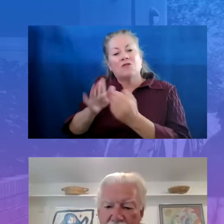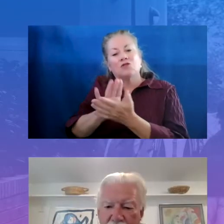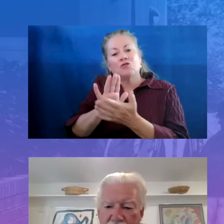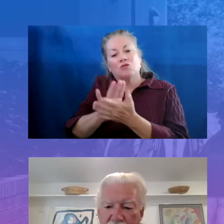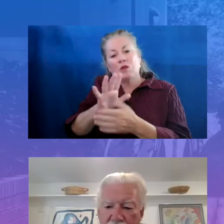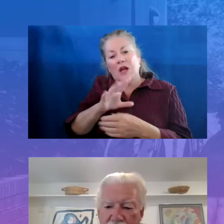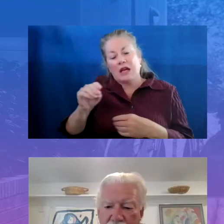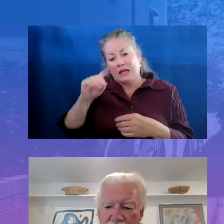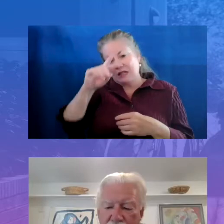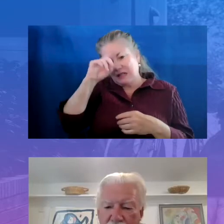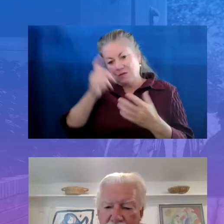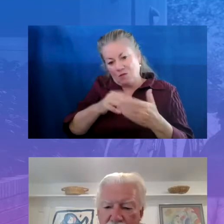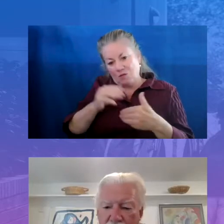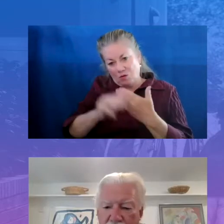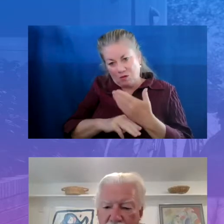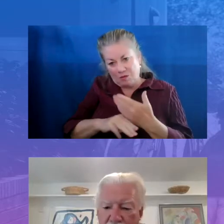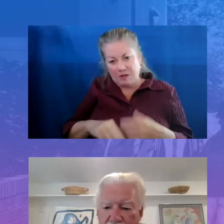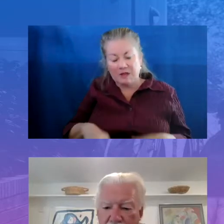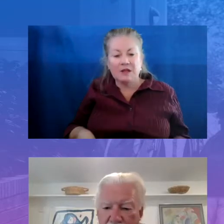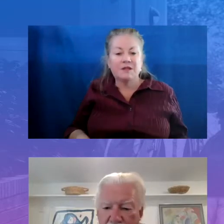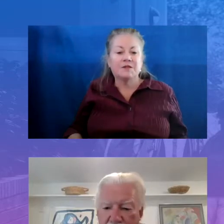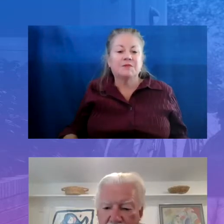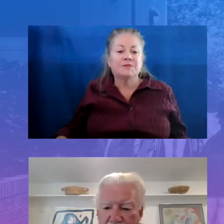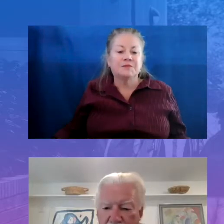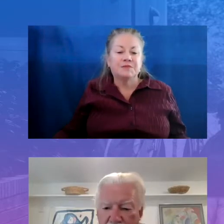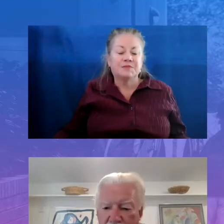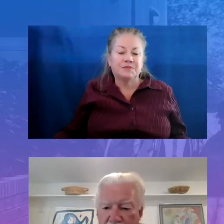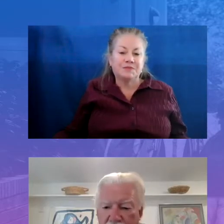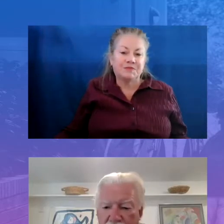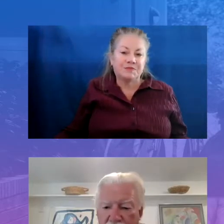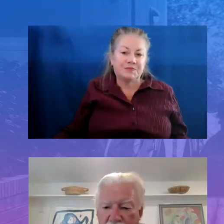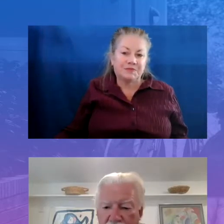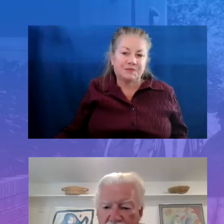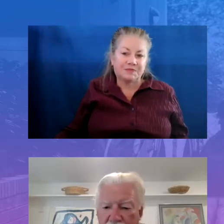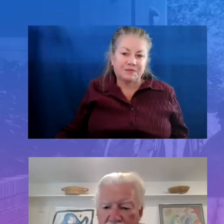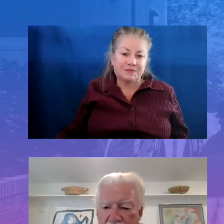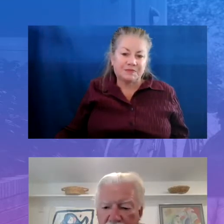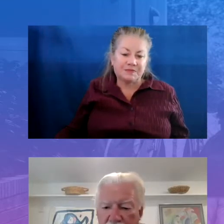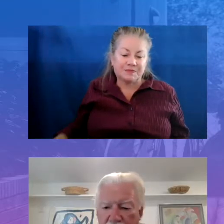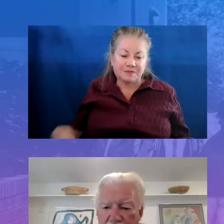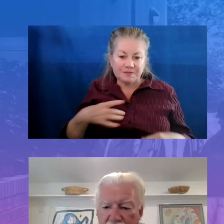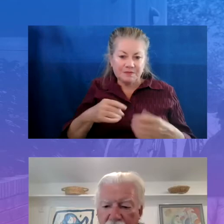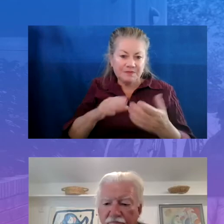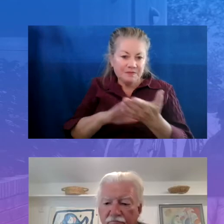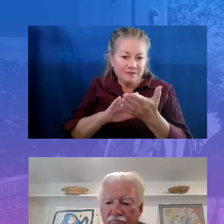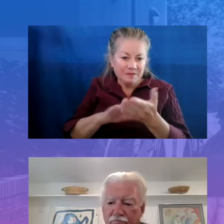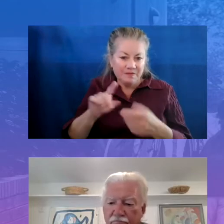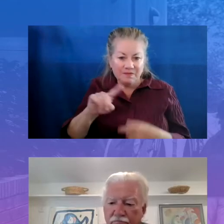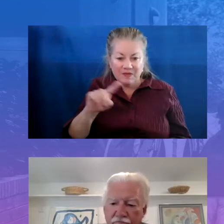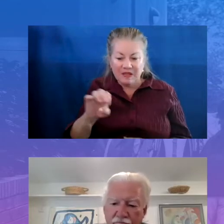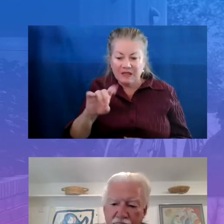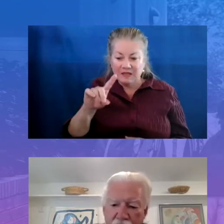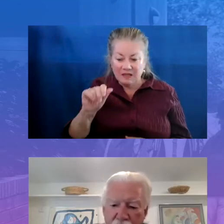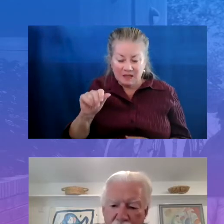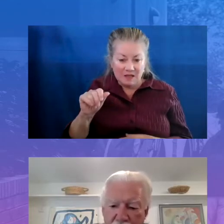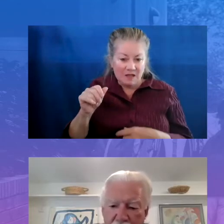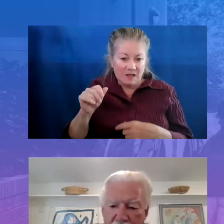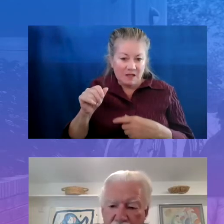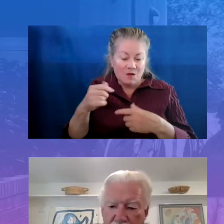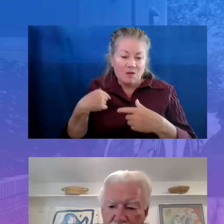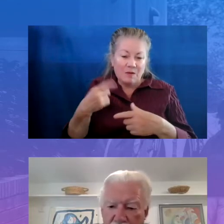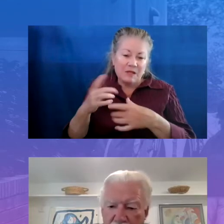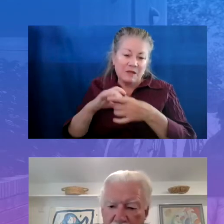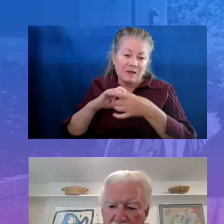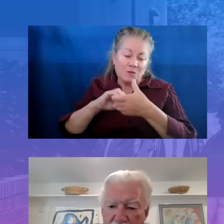compliment Zelda on the fact that we have been in this partnership for 20 years and to say, too, that